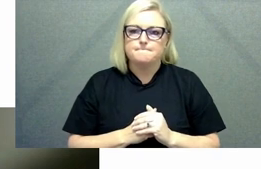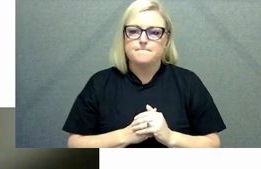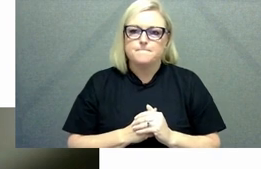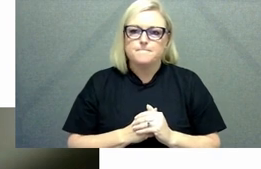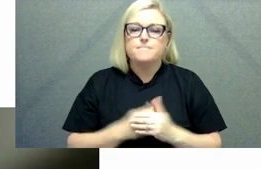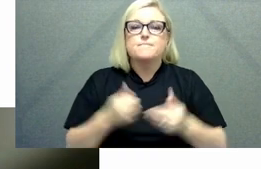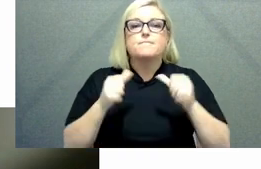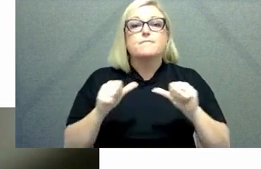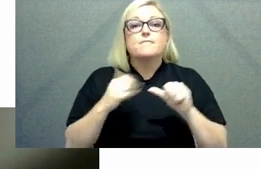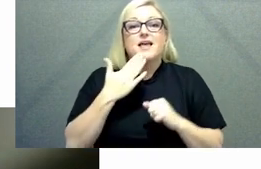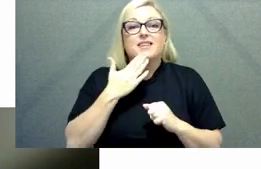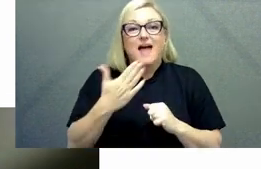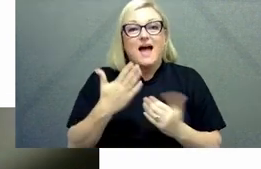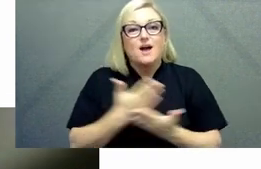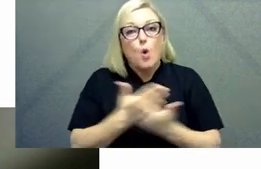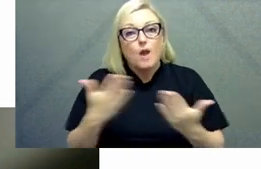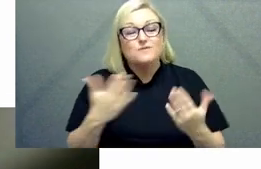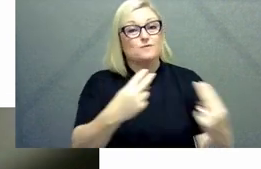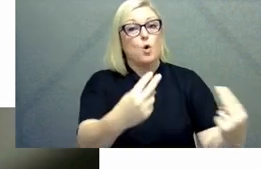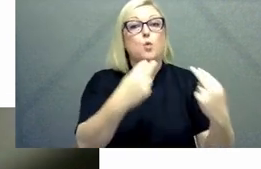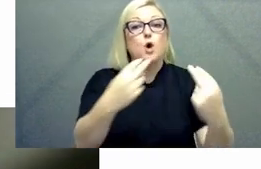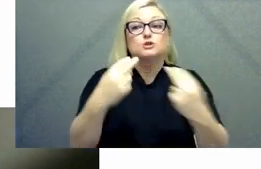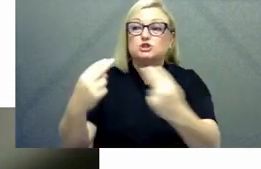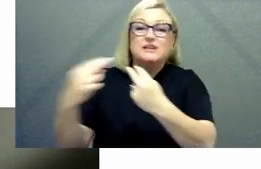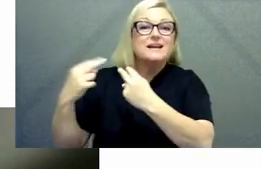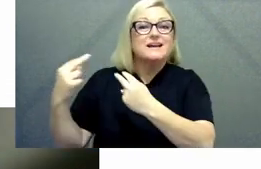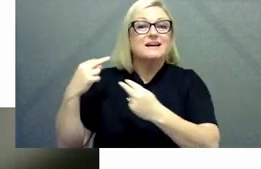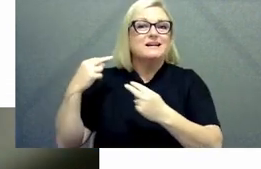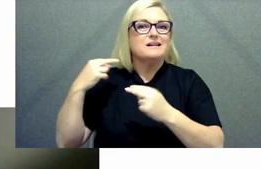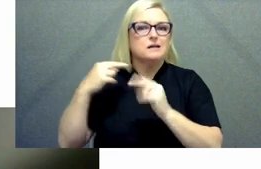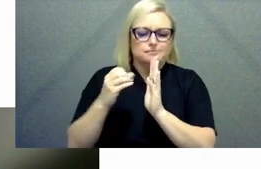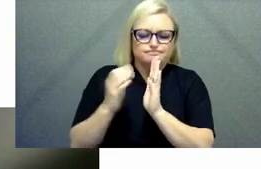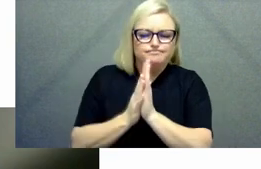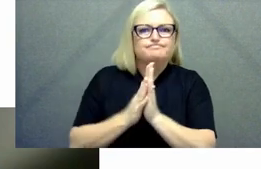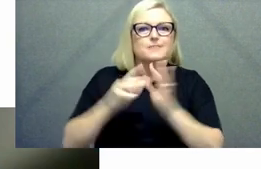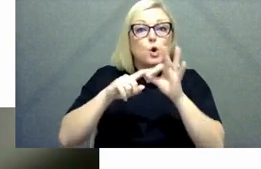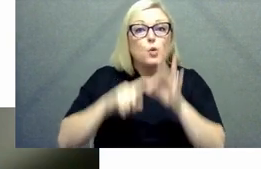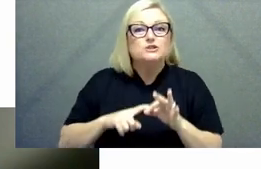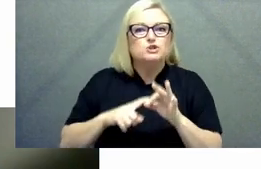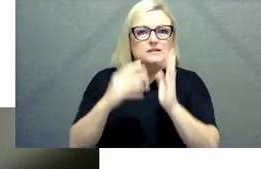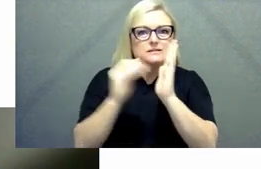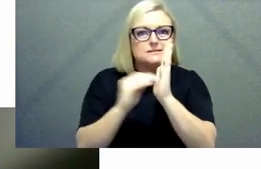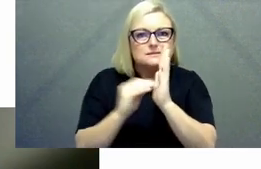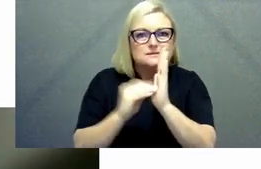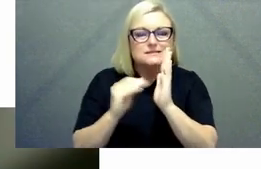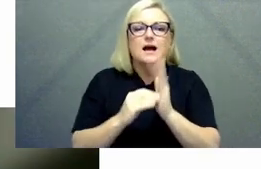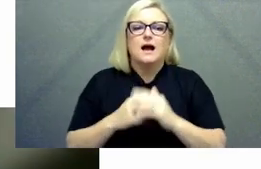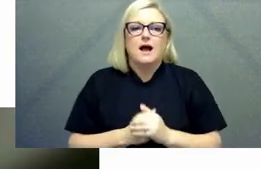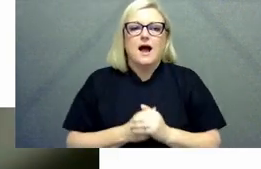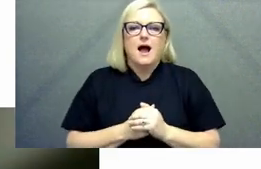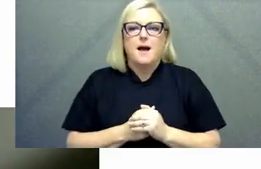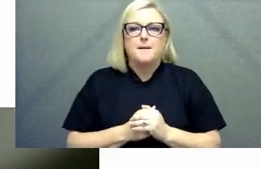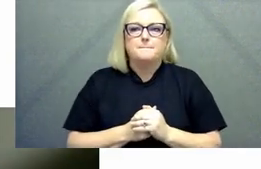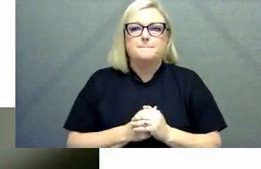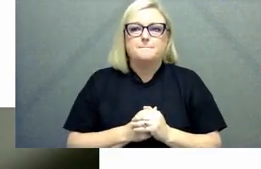like to thank all of you for watching and contributing to the state of the service roadshow queensland event before we sign